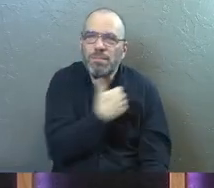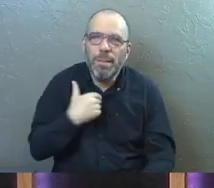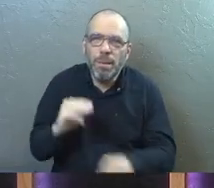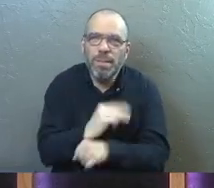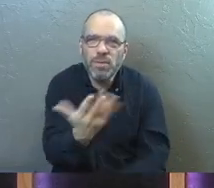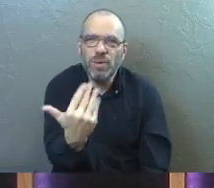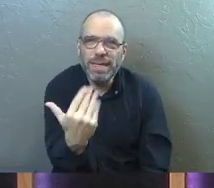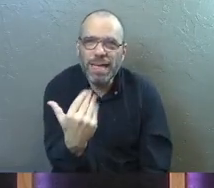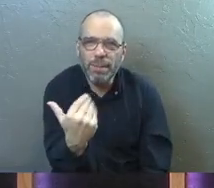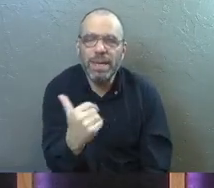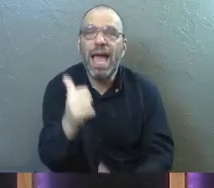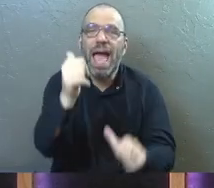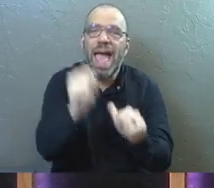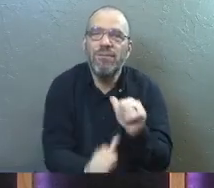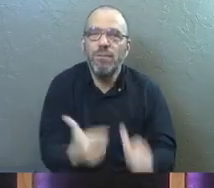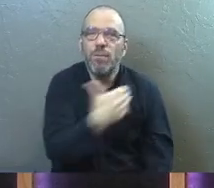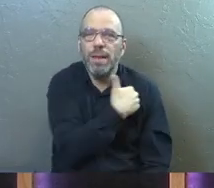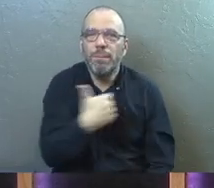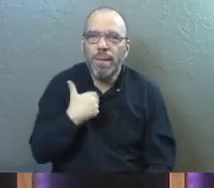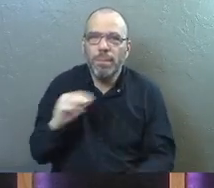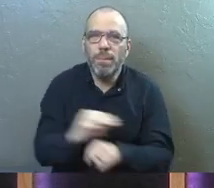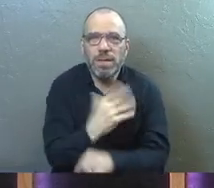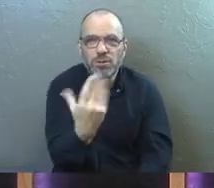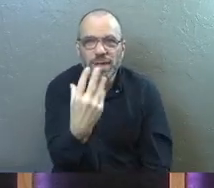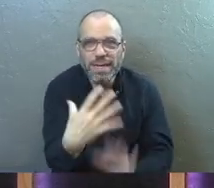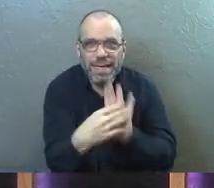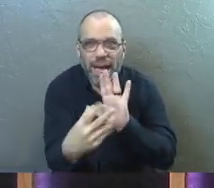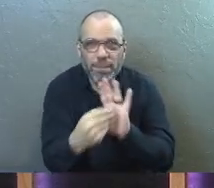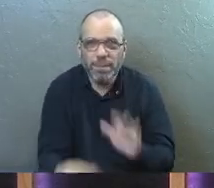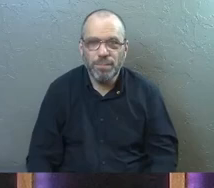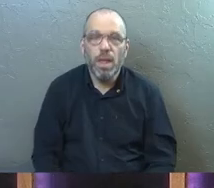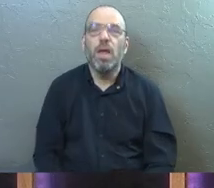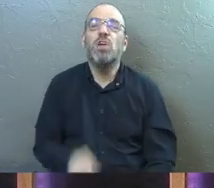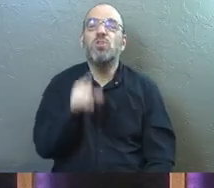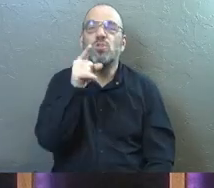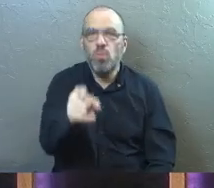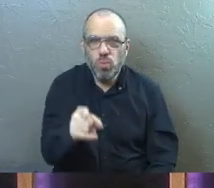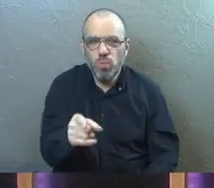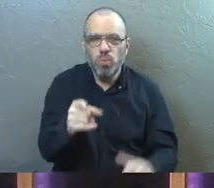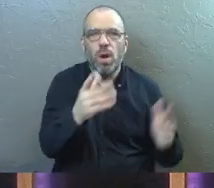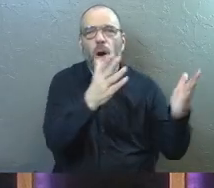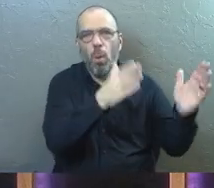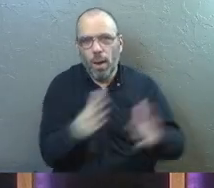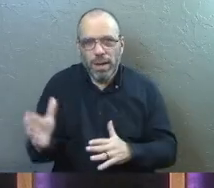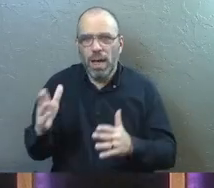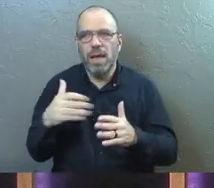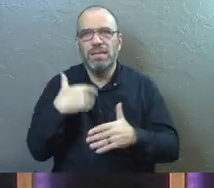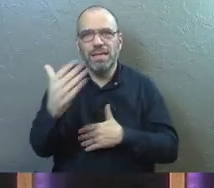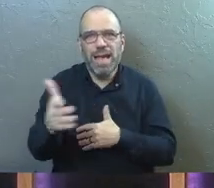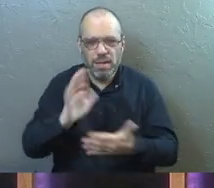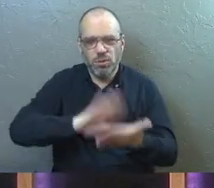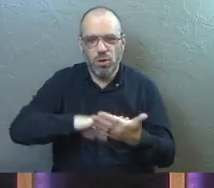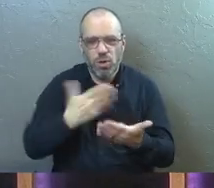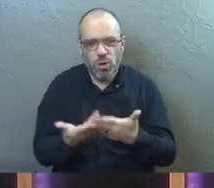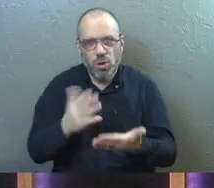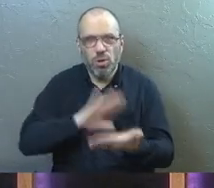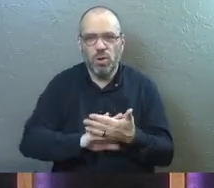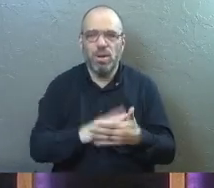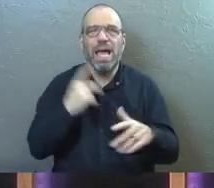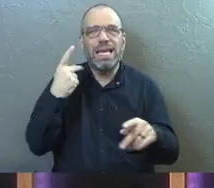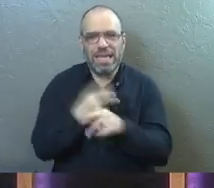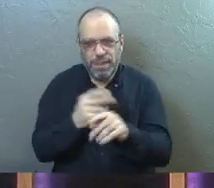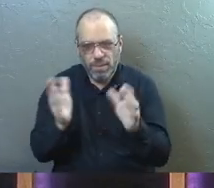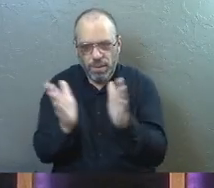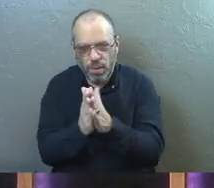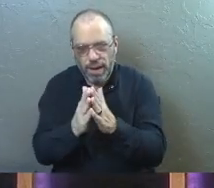ministry? Yes? Yes? You organize the next cookout. You start keeping the prayer